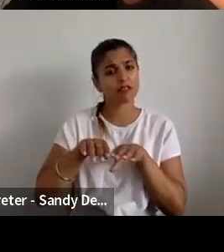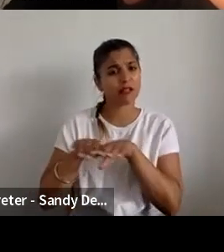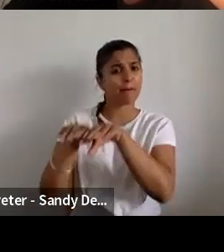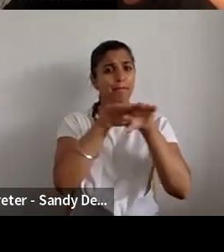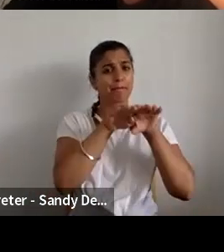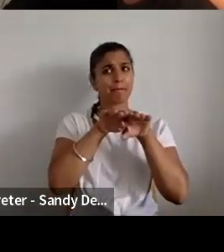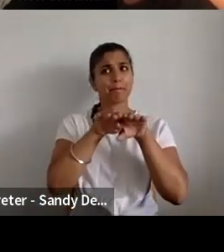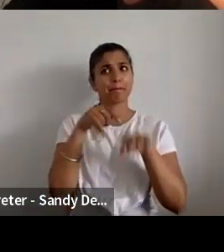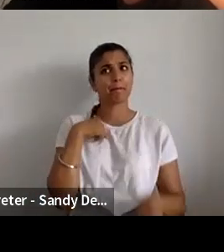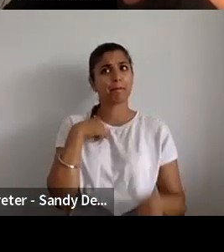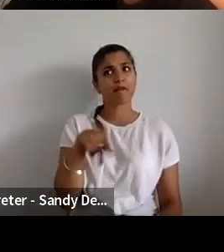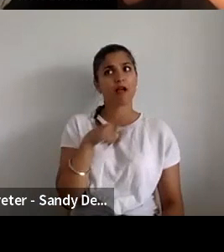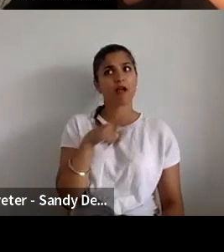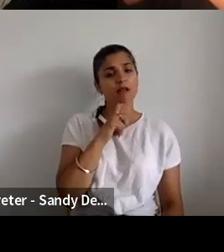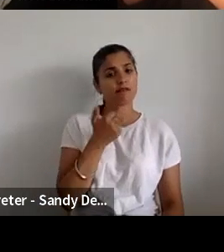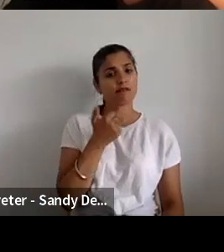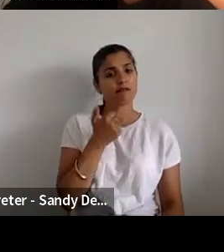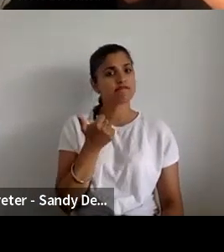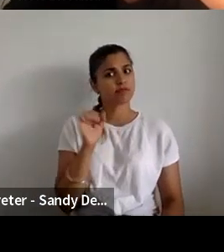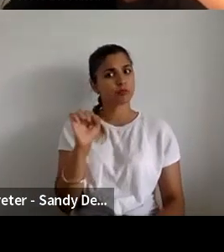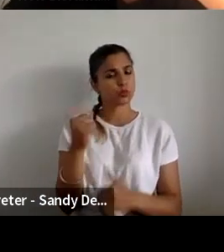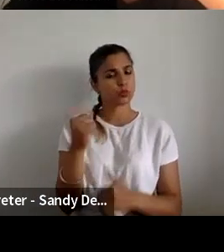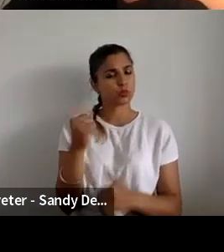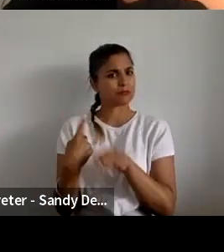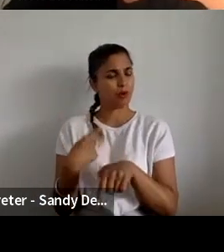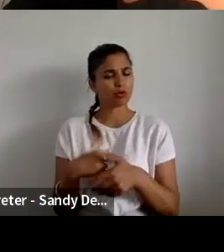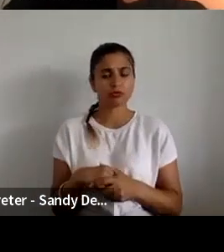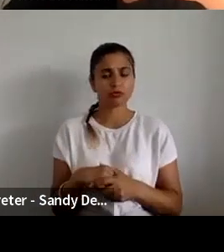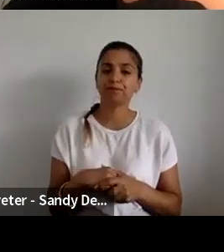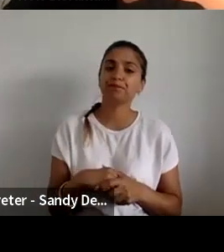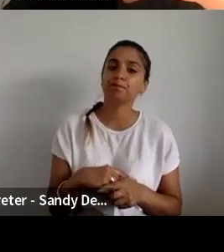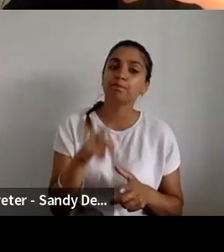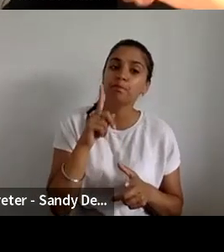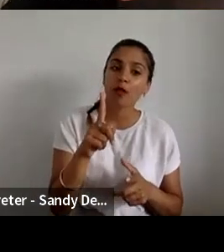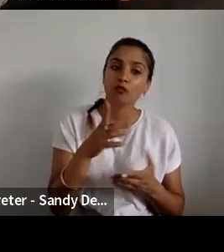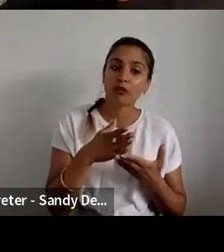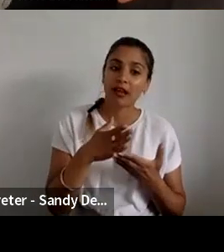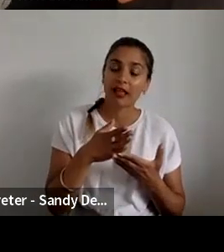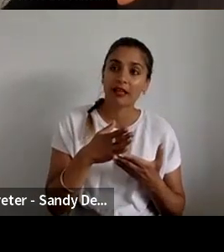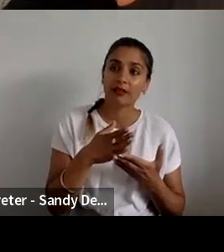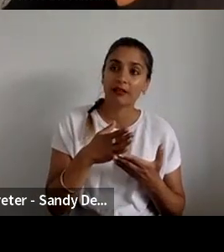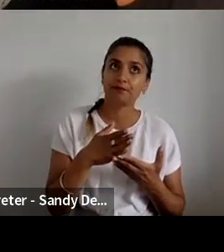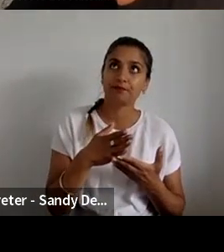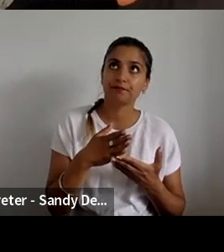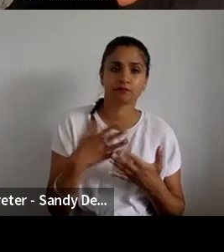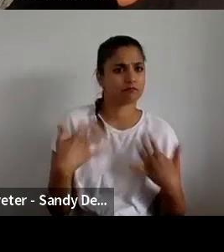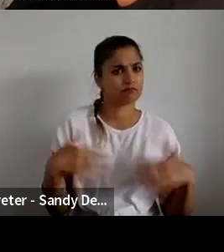we're here about. But I think that it was so overwhelmingly, like, positive.